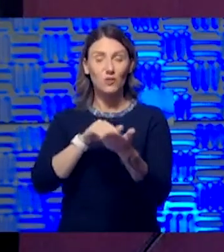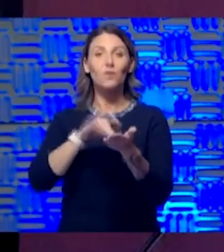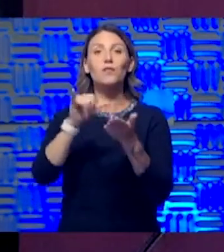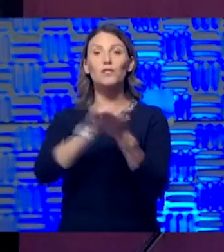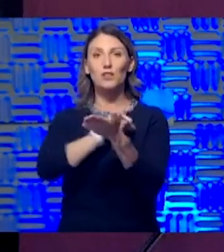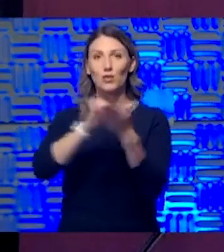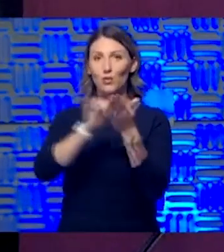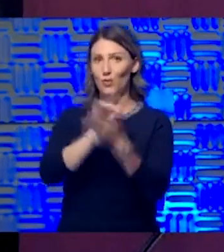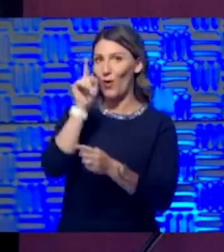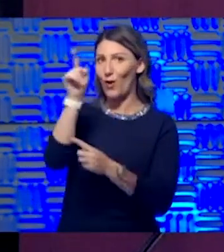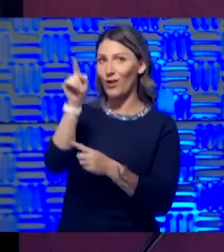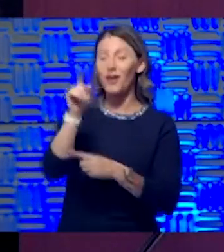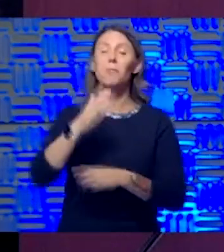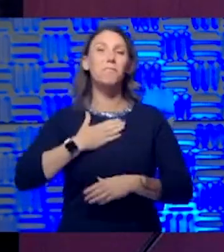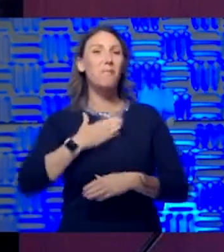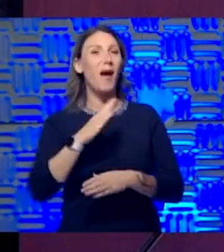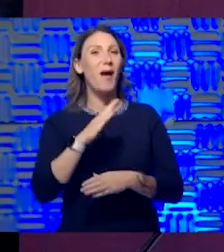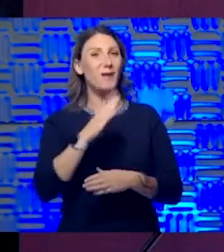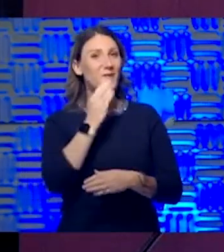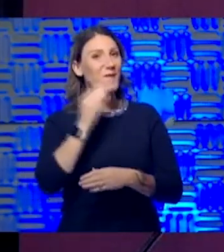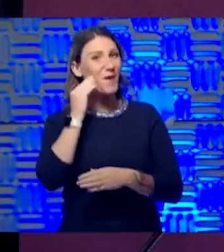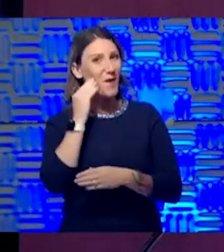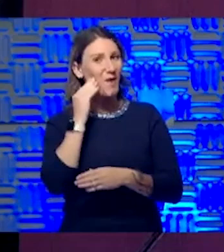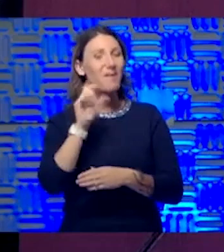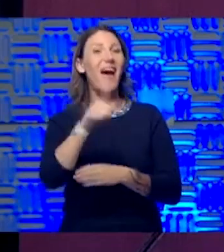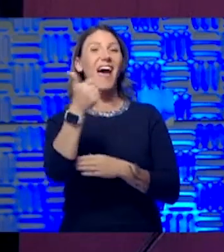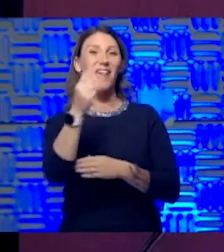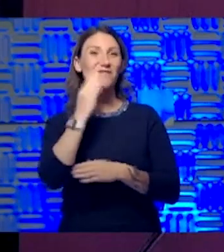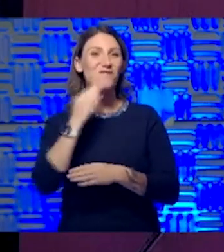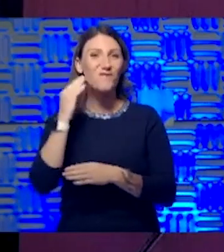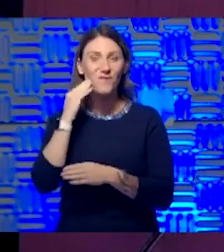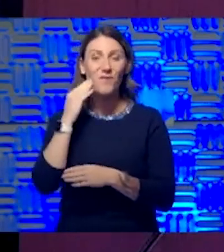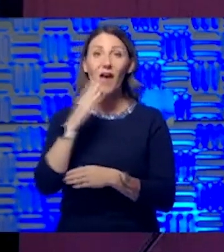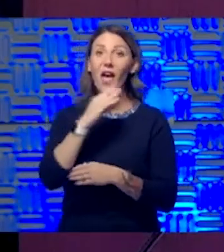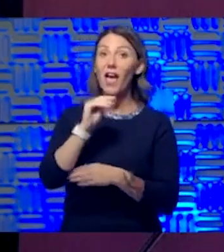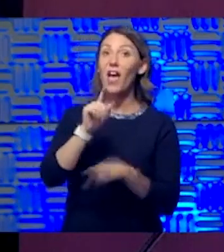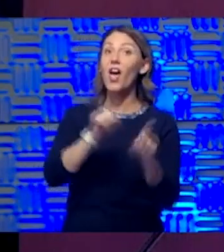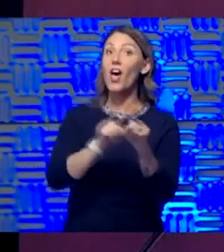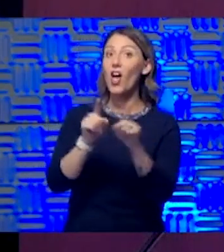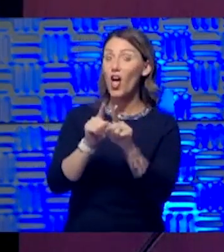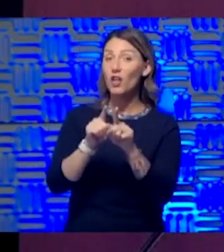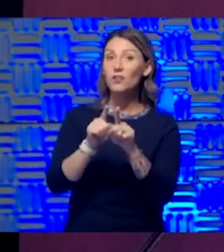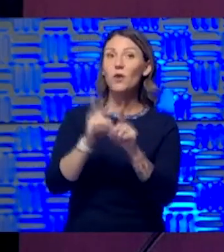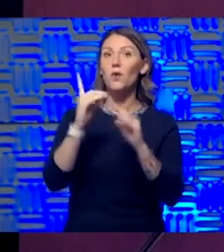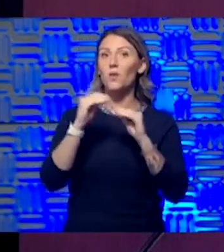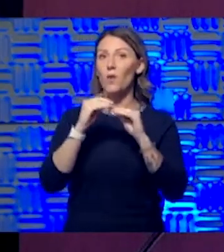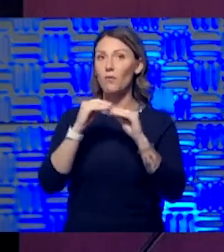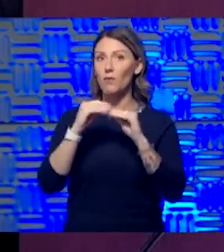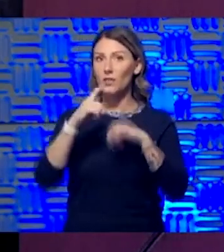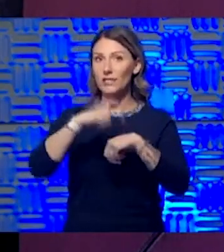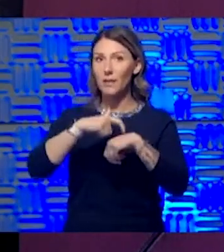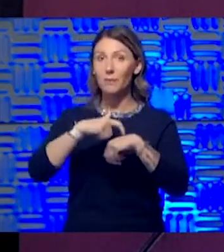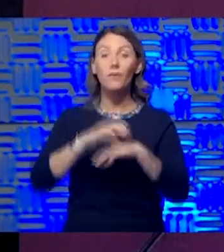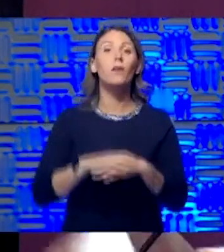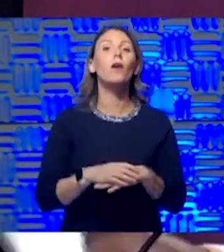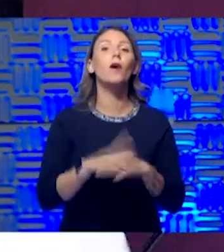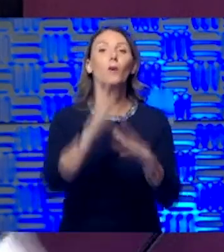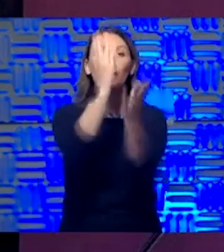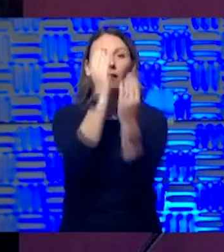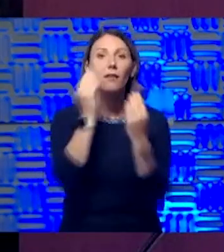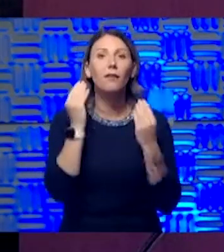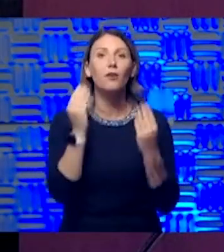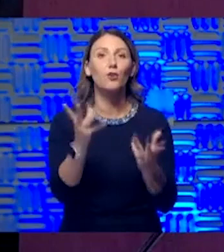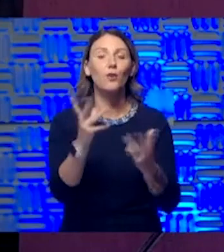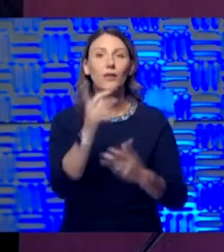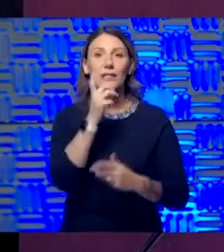is, yeah, my home. Your other So I have a lot of connections there. And then you might say that website one more time. Sure, it's not so much a, I